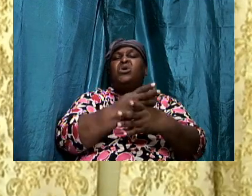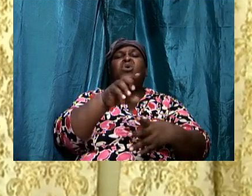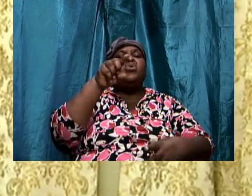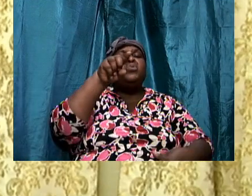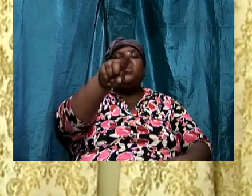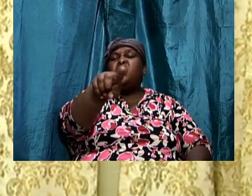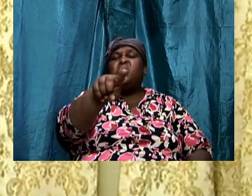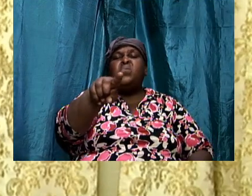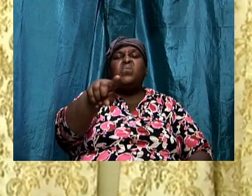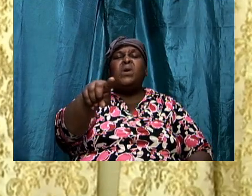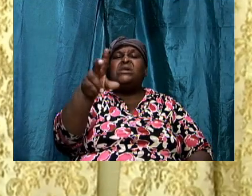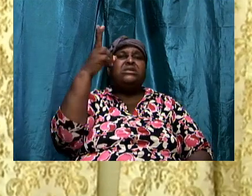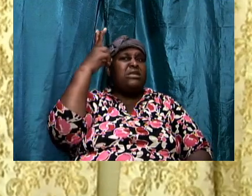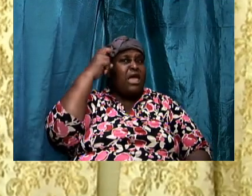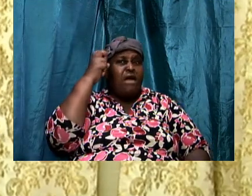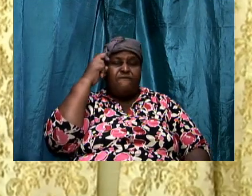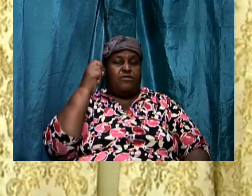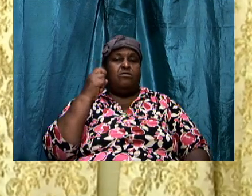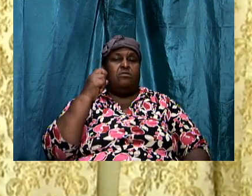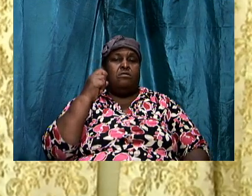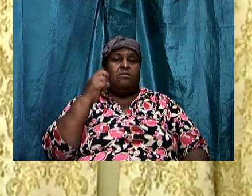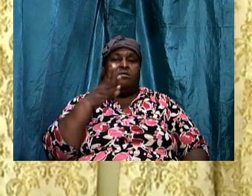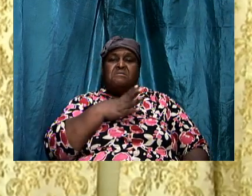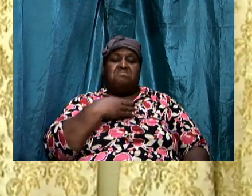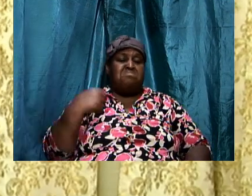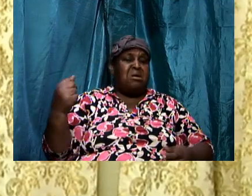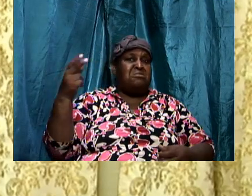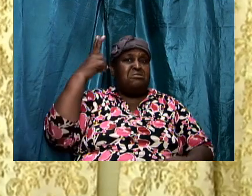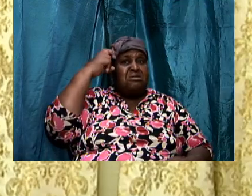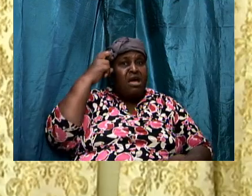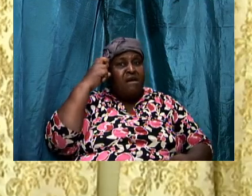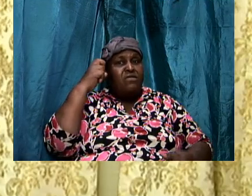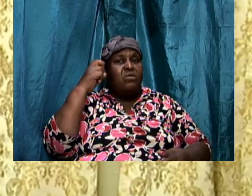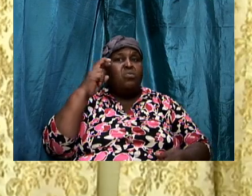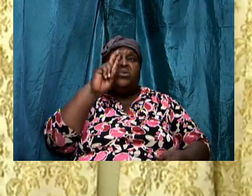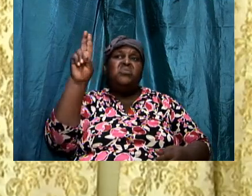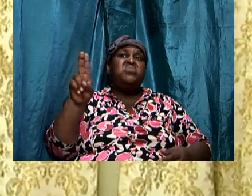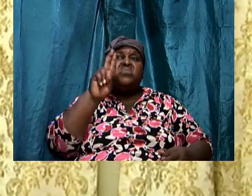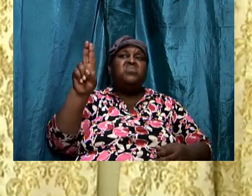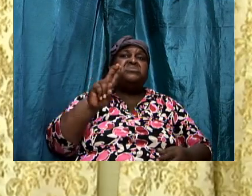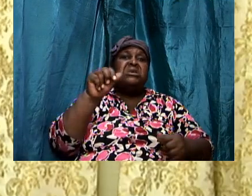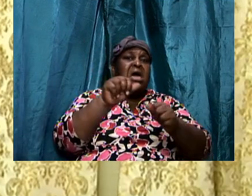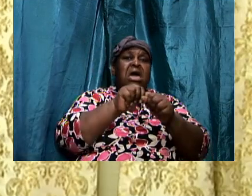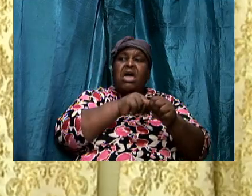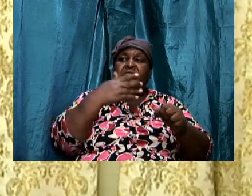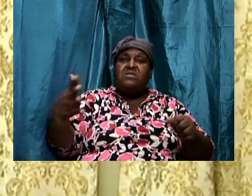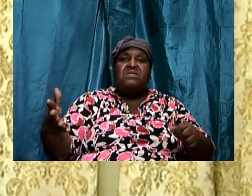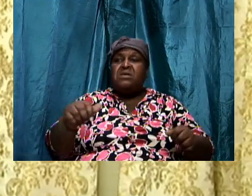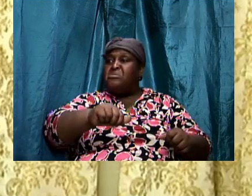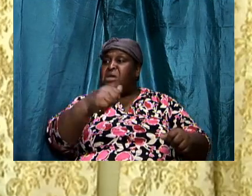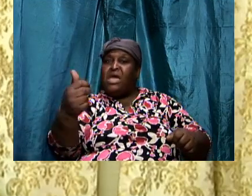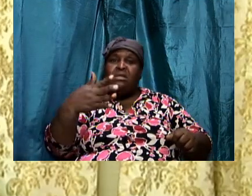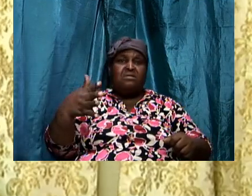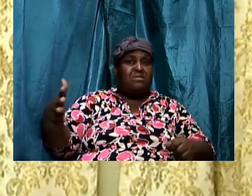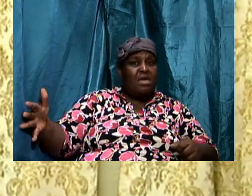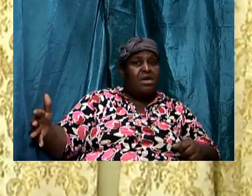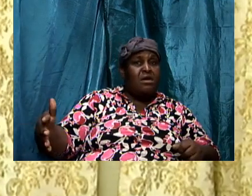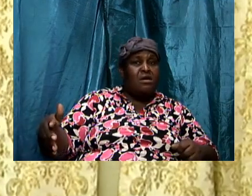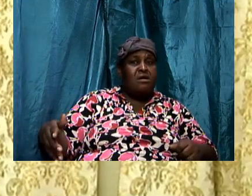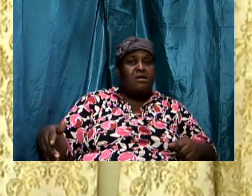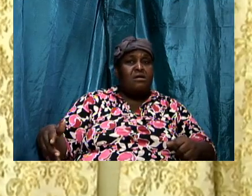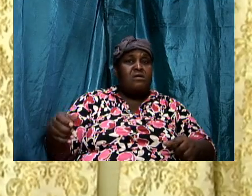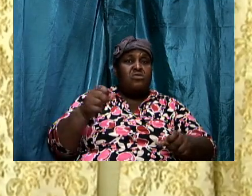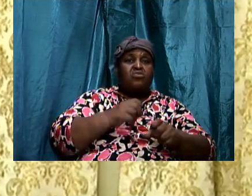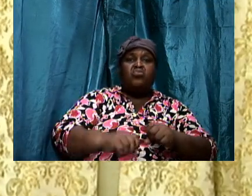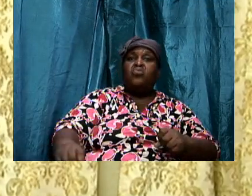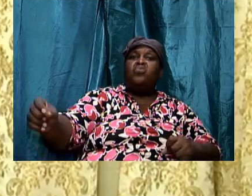anything and everything and at his disposal to if he can physically